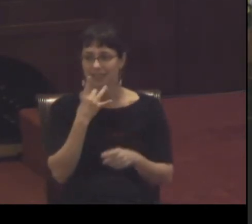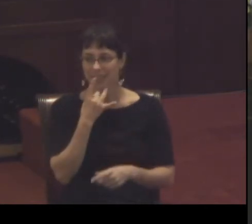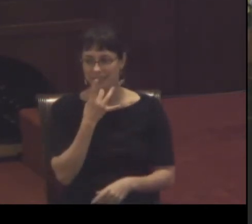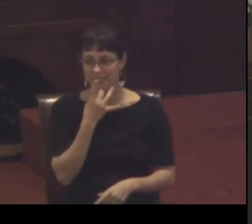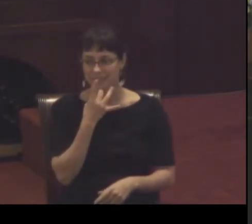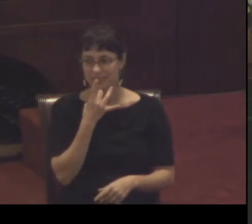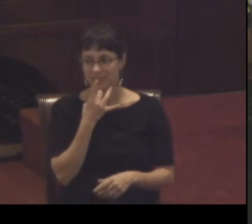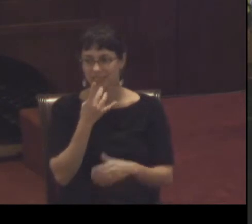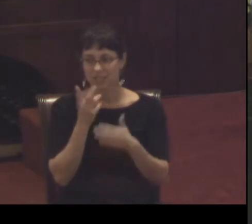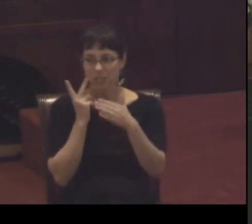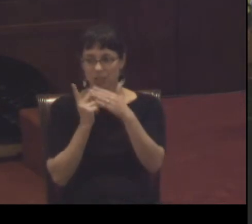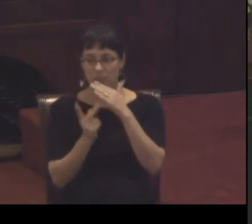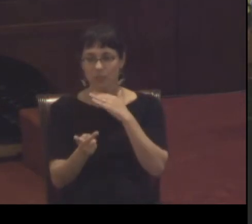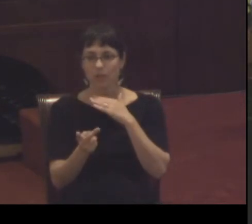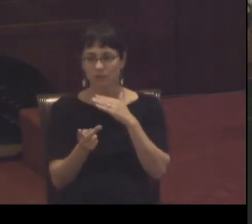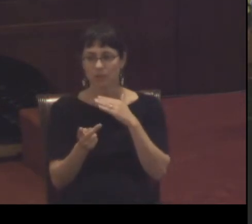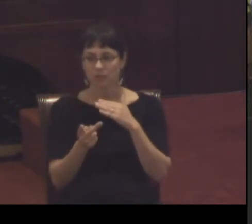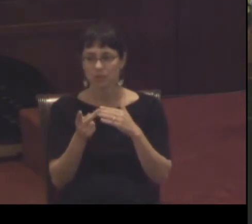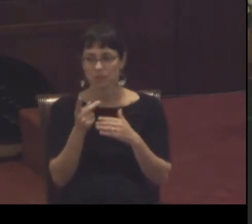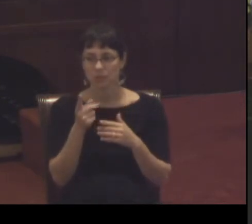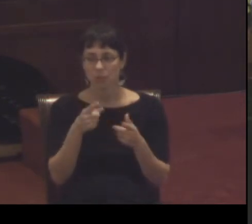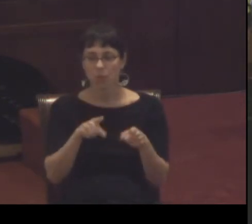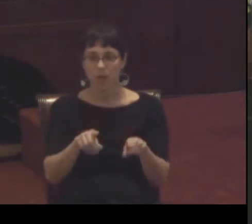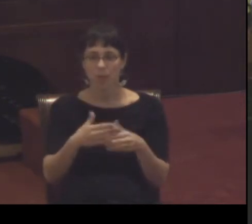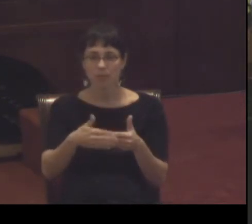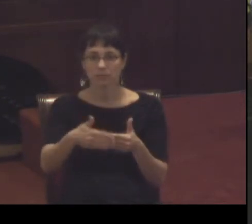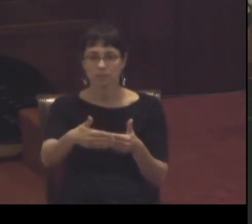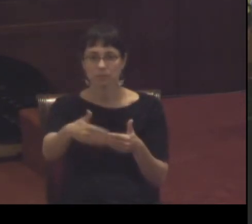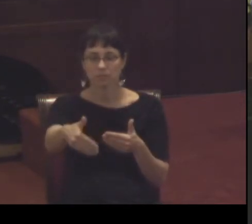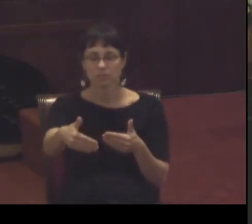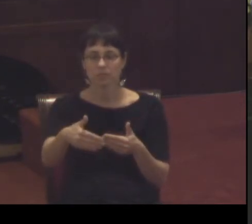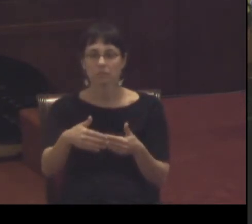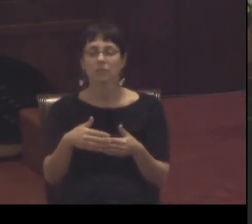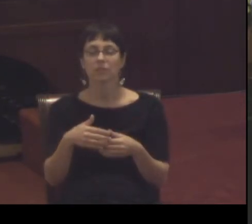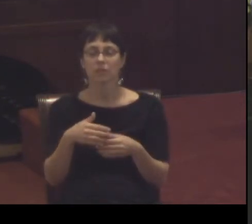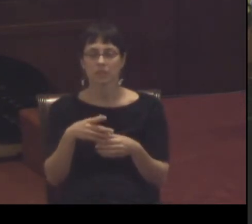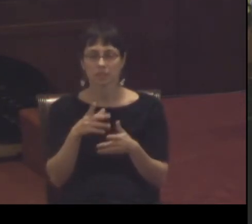or he is the life or he's the way and the truth